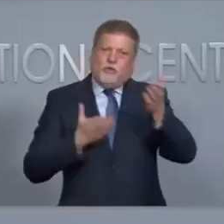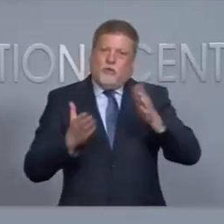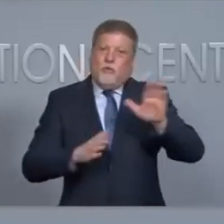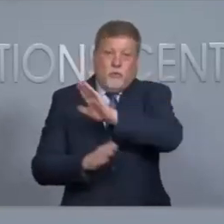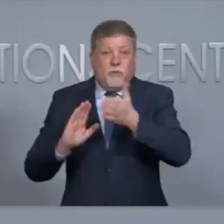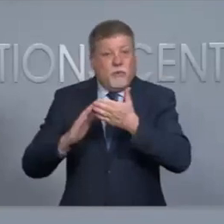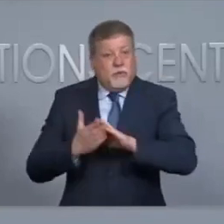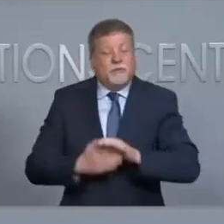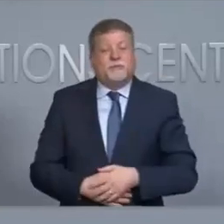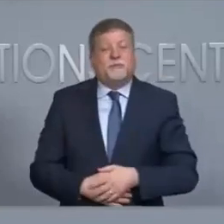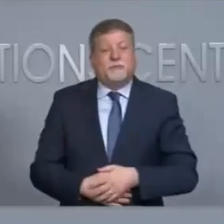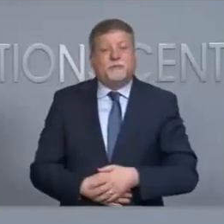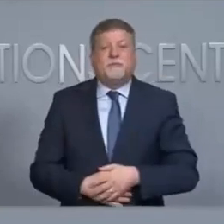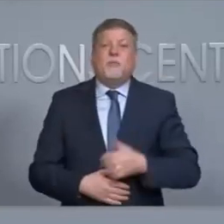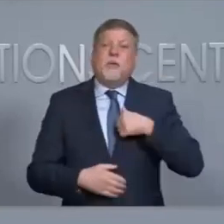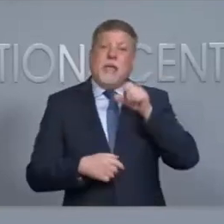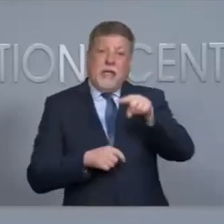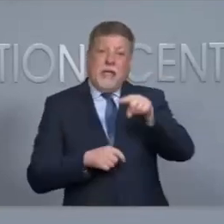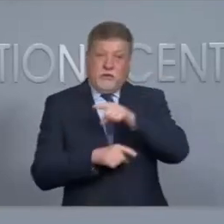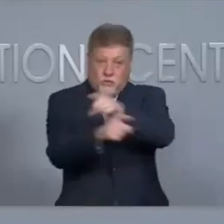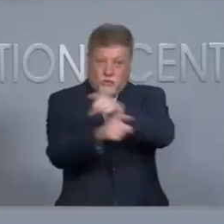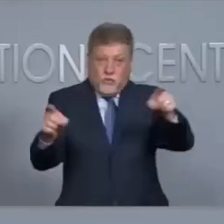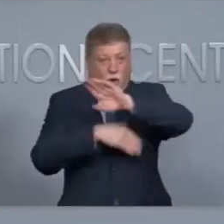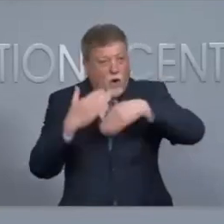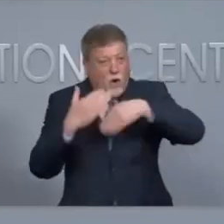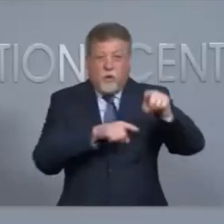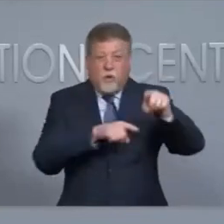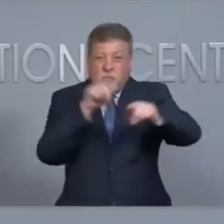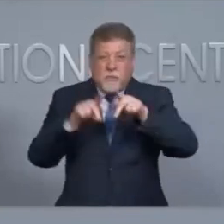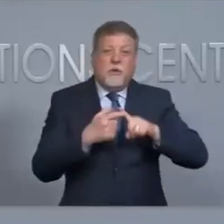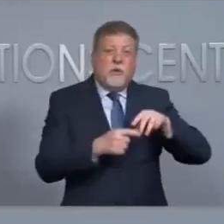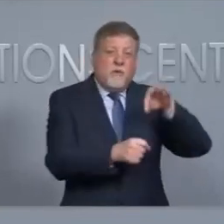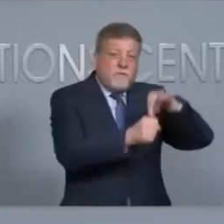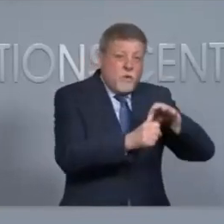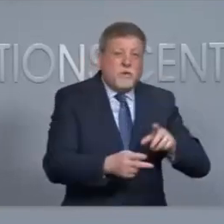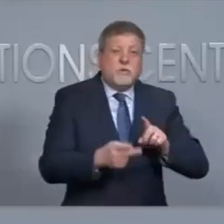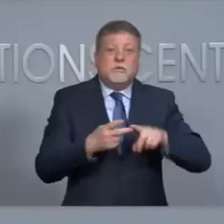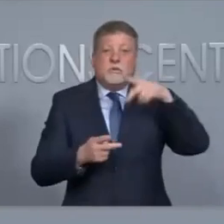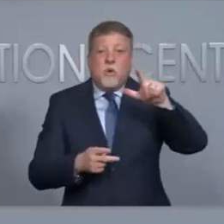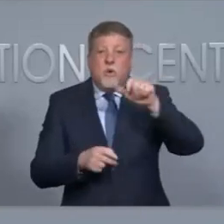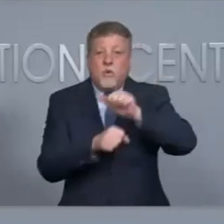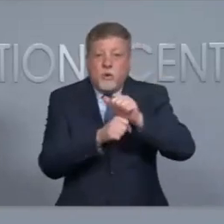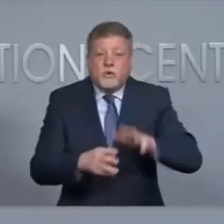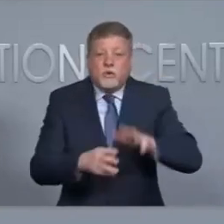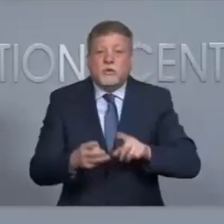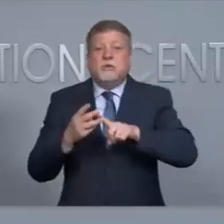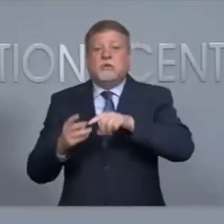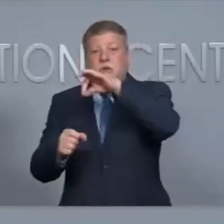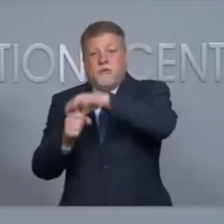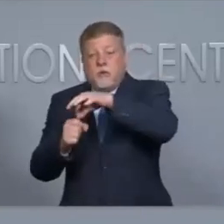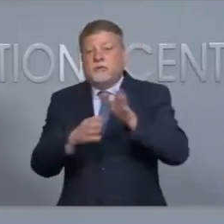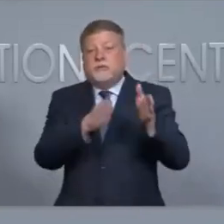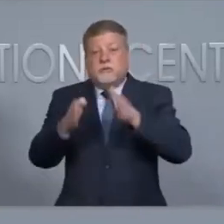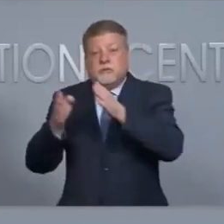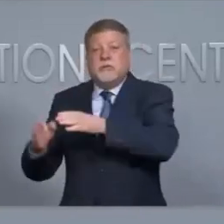that all who participate tomorrow, voters, poll workers, observers, and campaigners, treat each other with